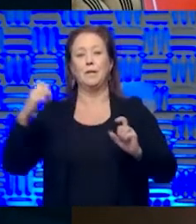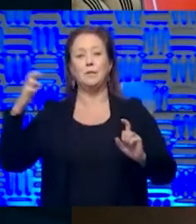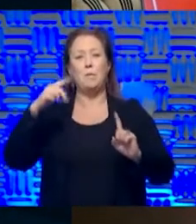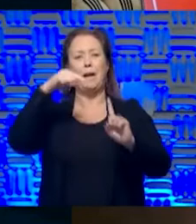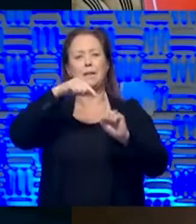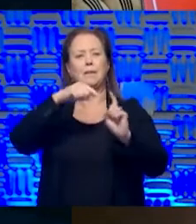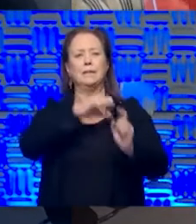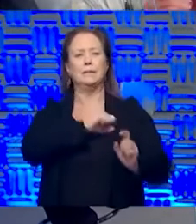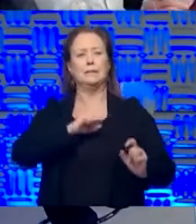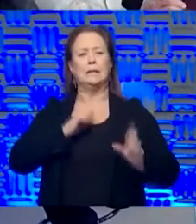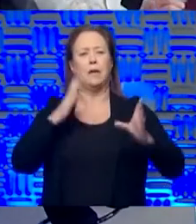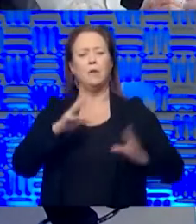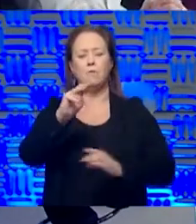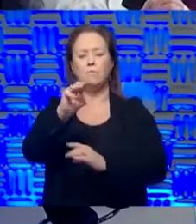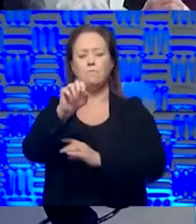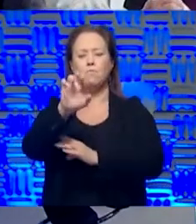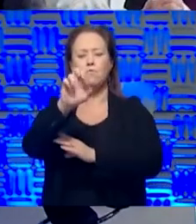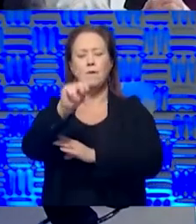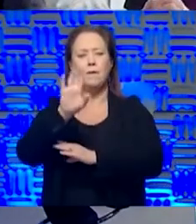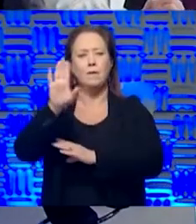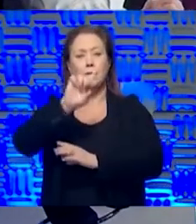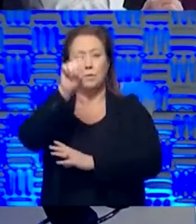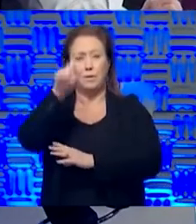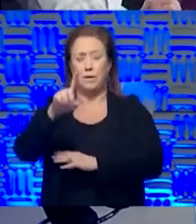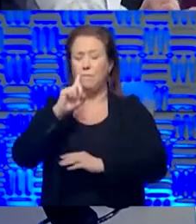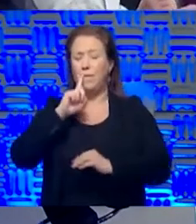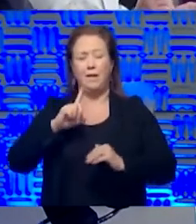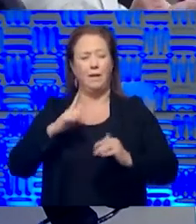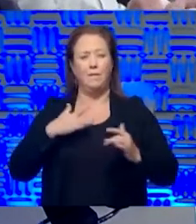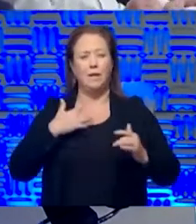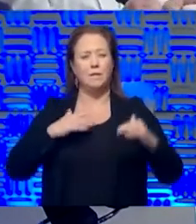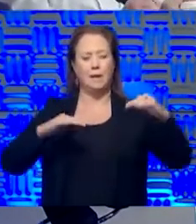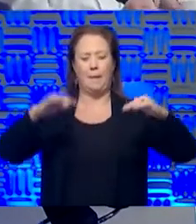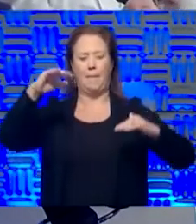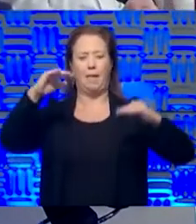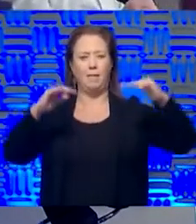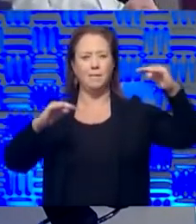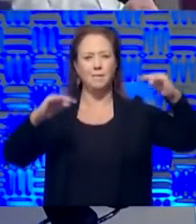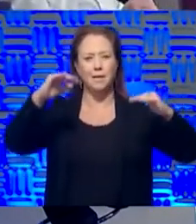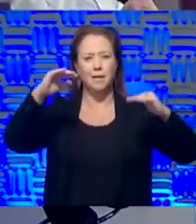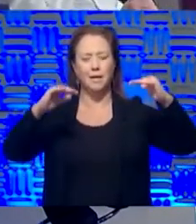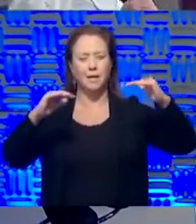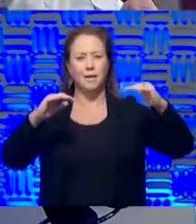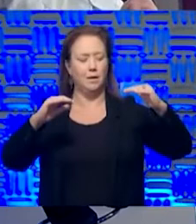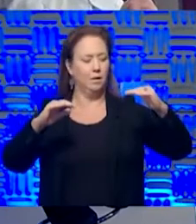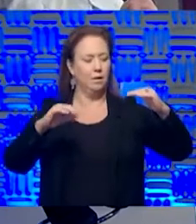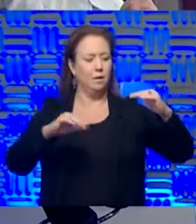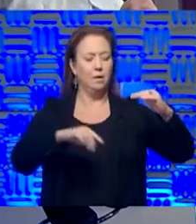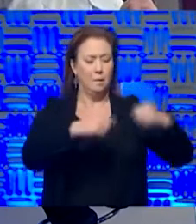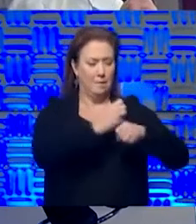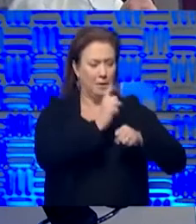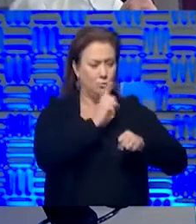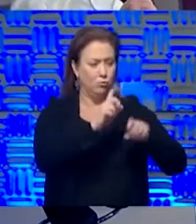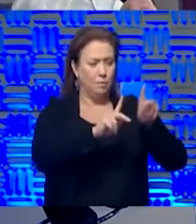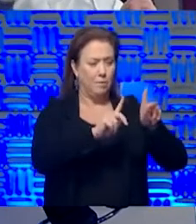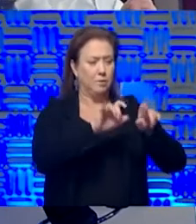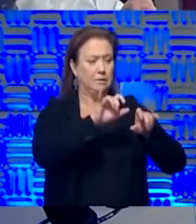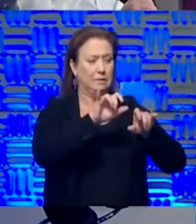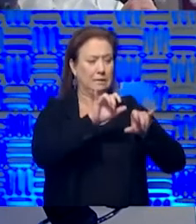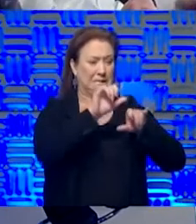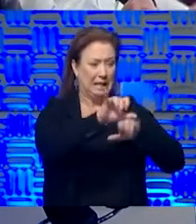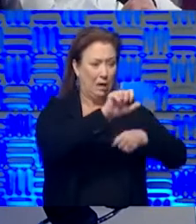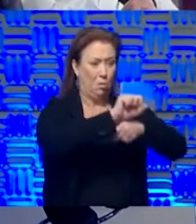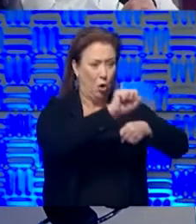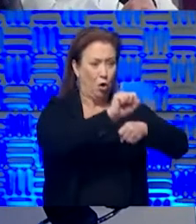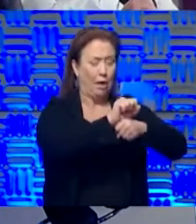question, you know, this is a balancing act, right? No matter how we look at this, this is a balancing act between making sure people stay employed, which